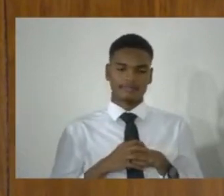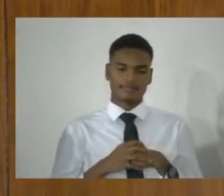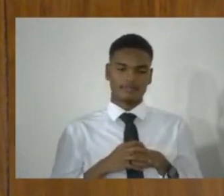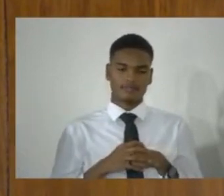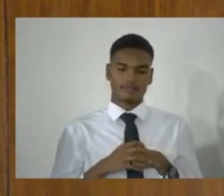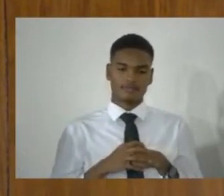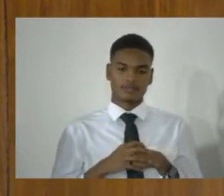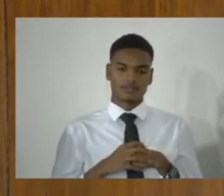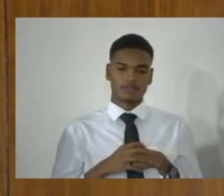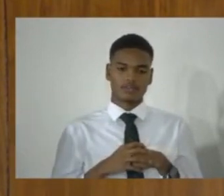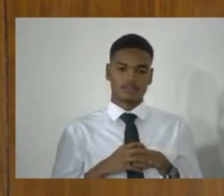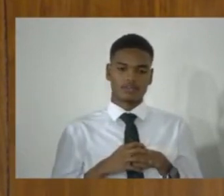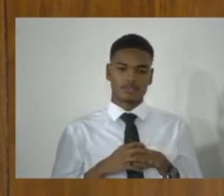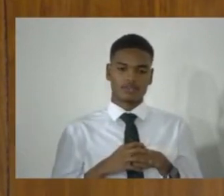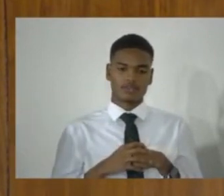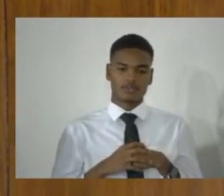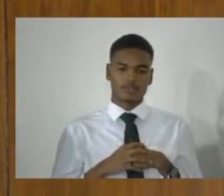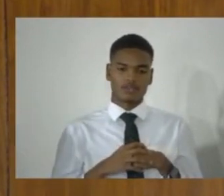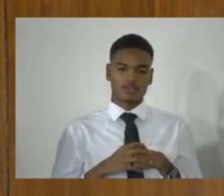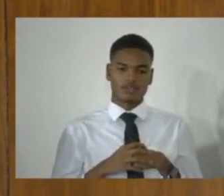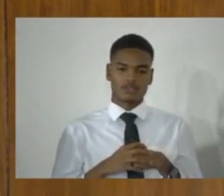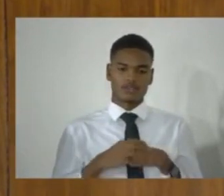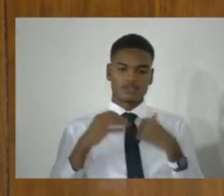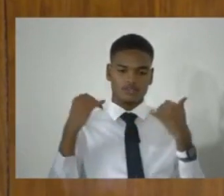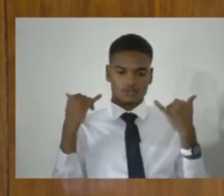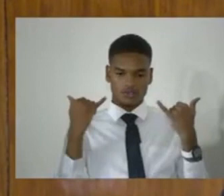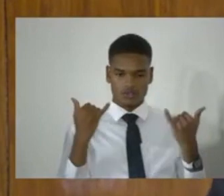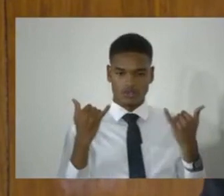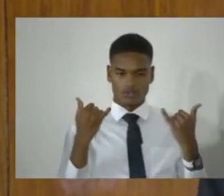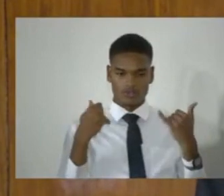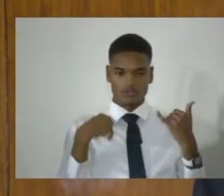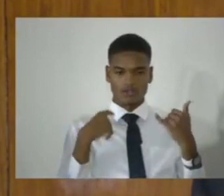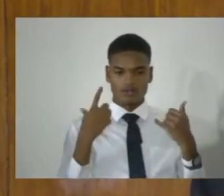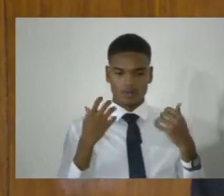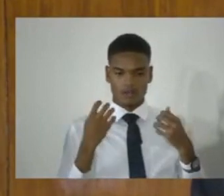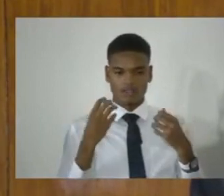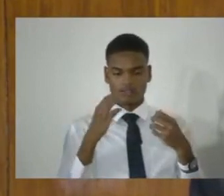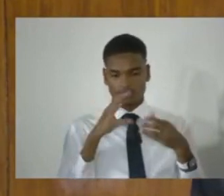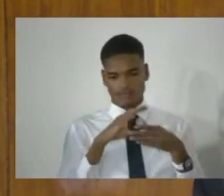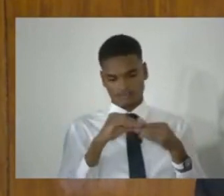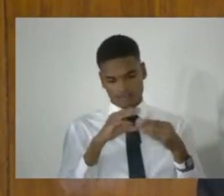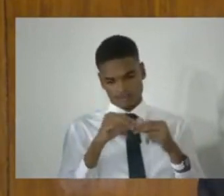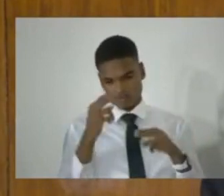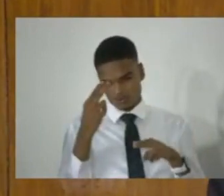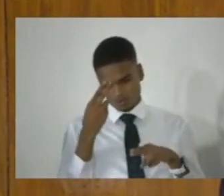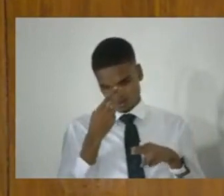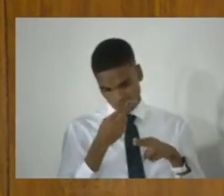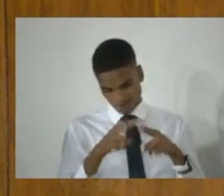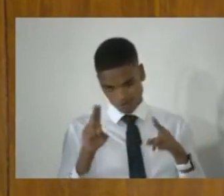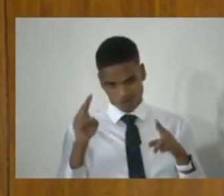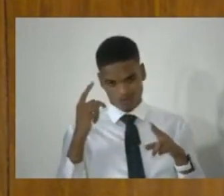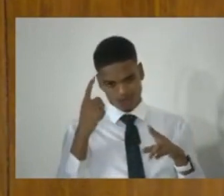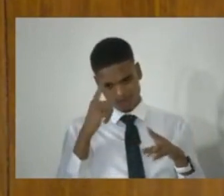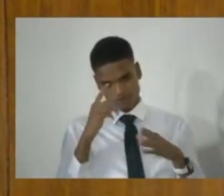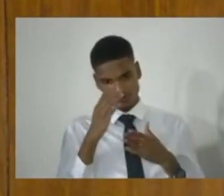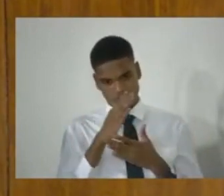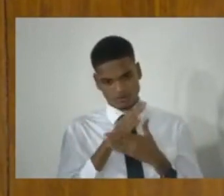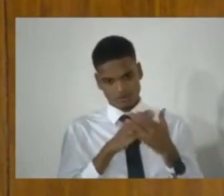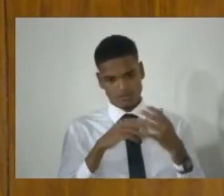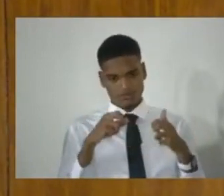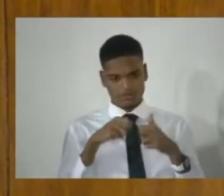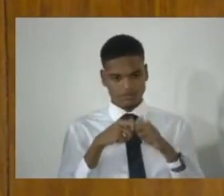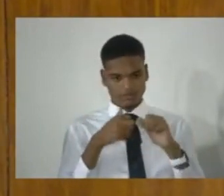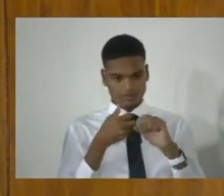I am going to speak briefly now on some textual issues of